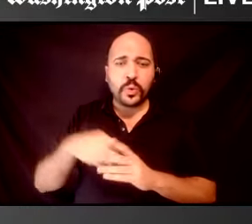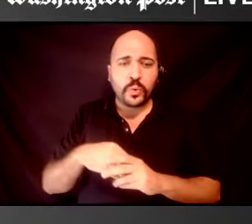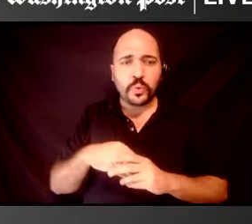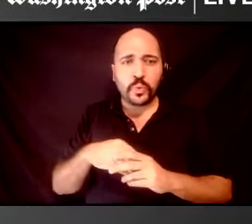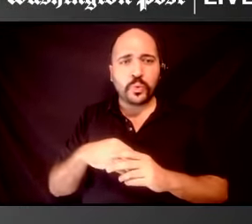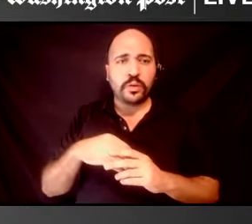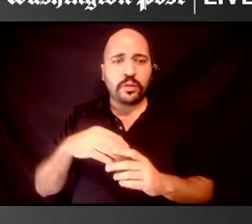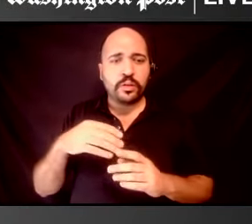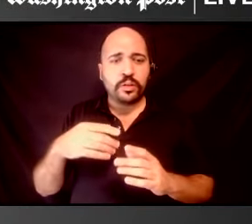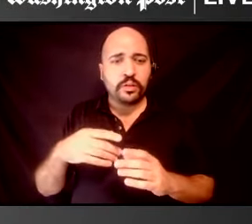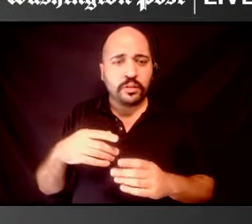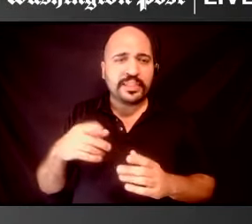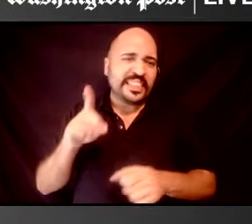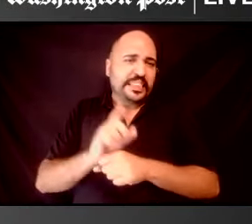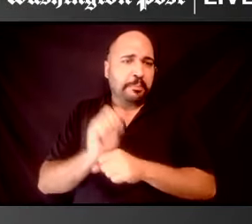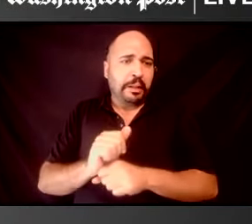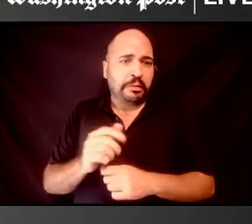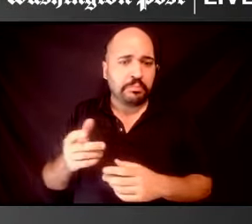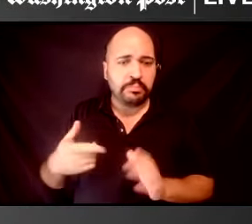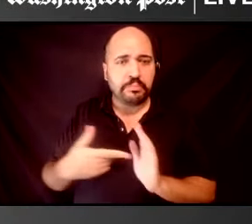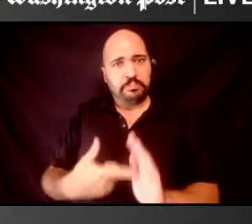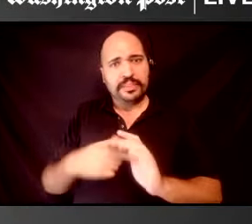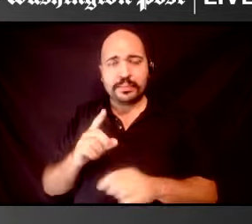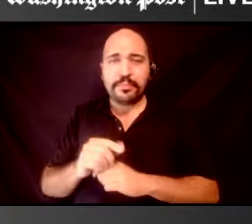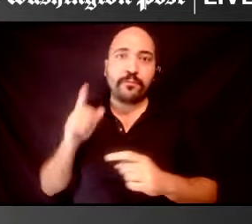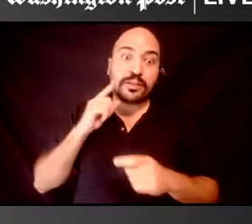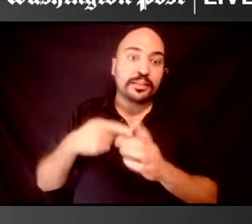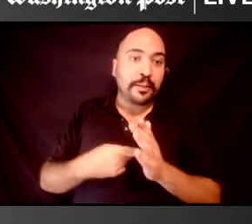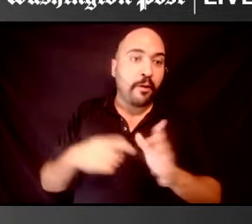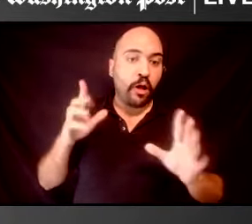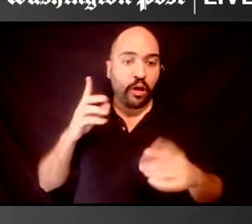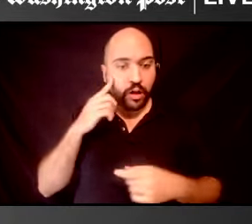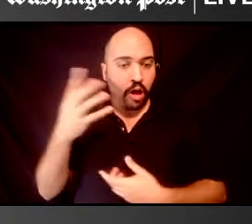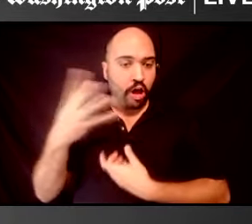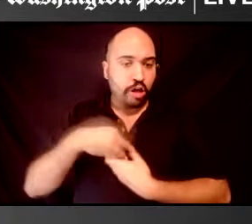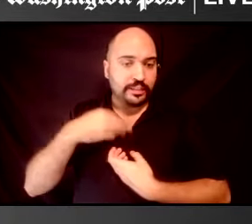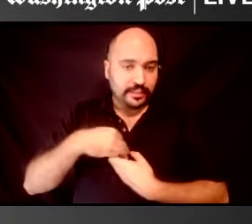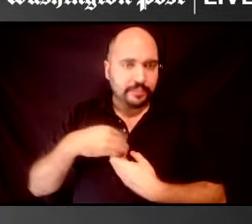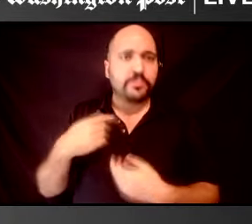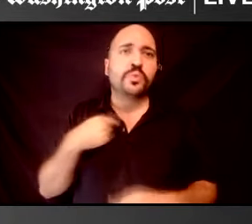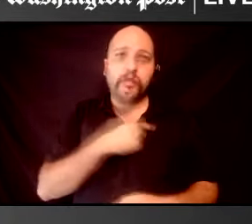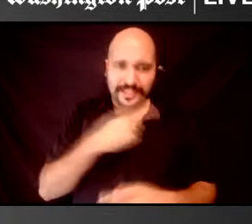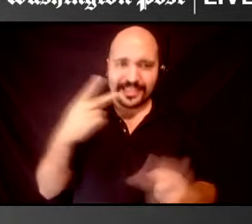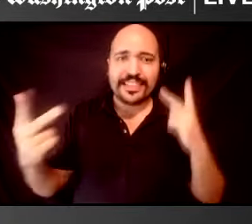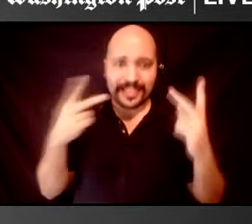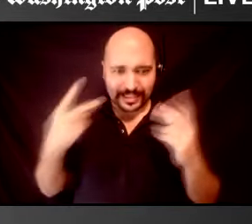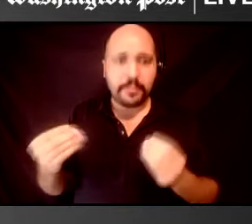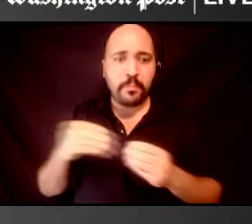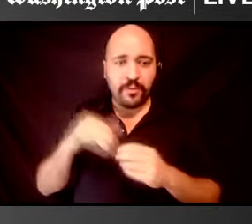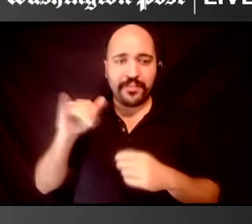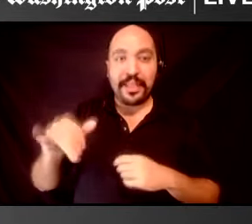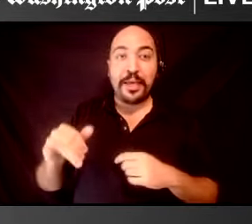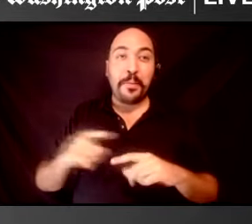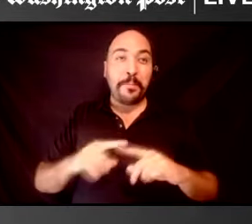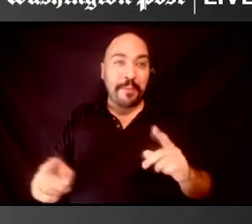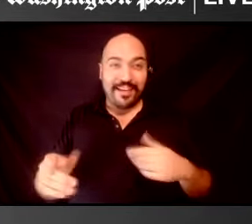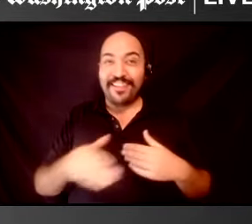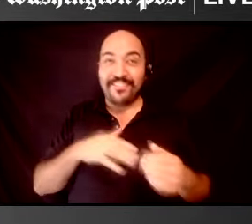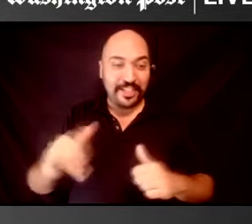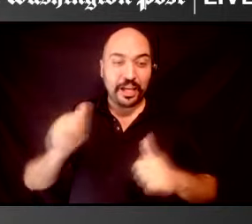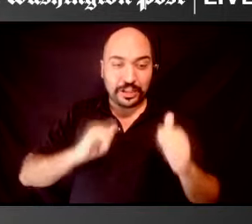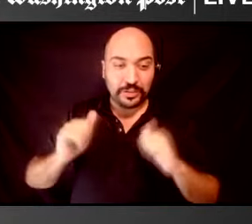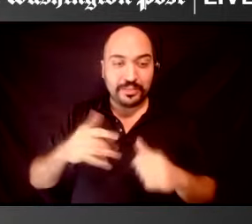you know, disability such as autism, for example. So we are seeing more of that, but even then when those shows are coming out,